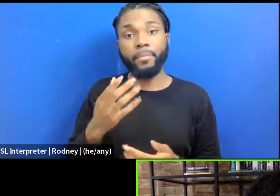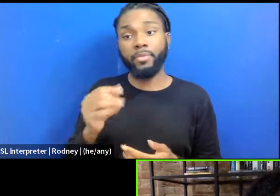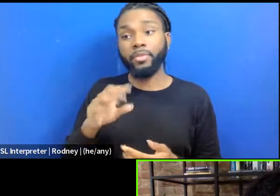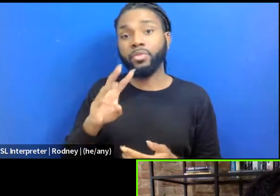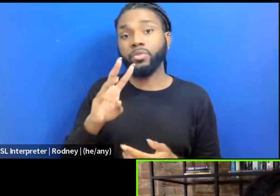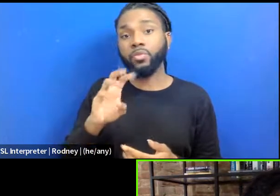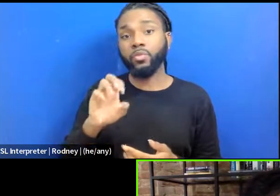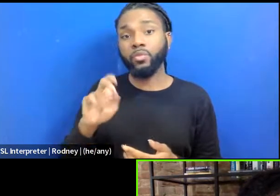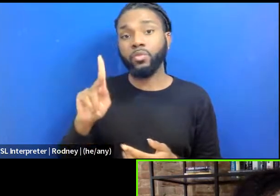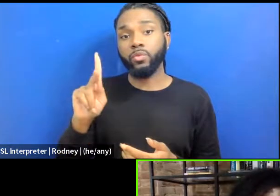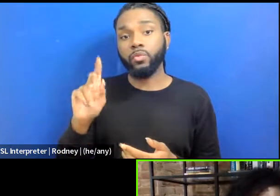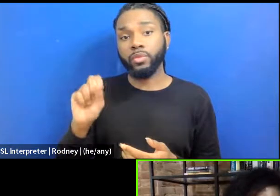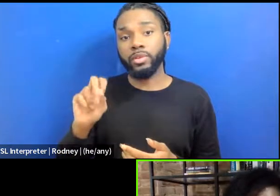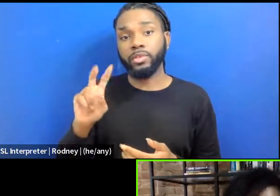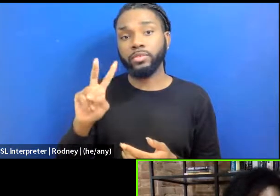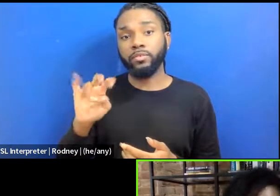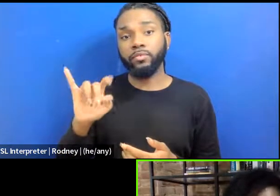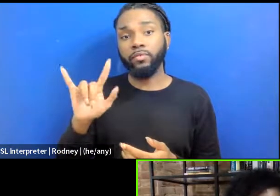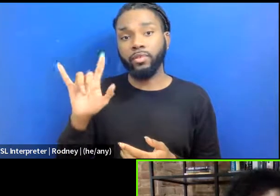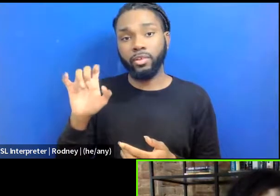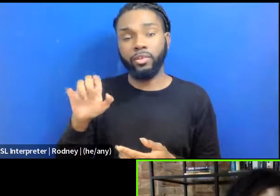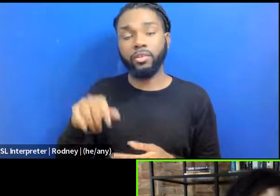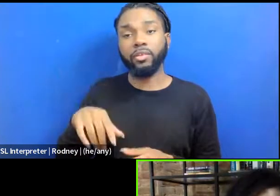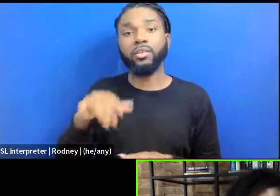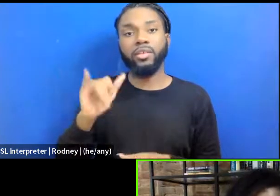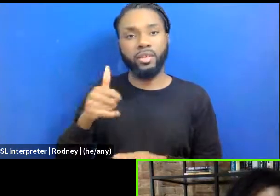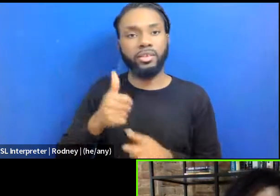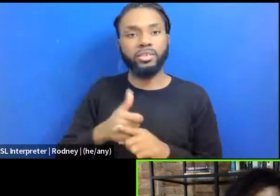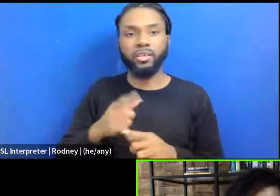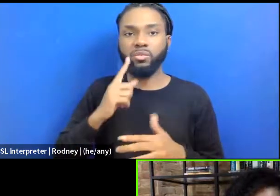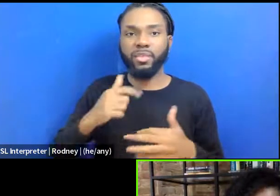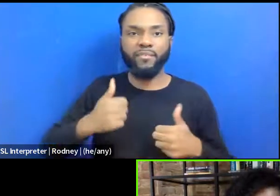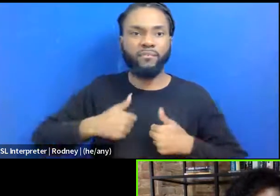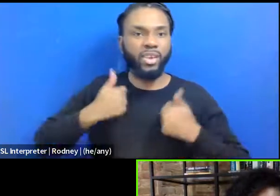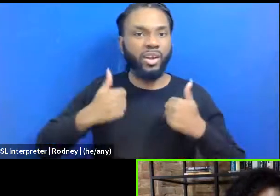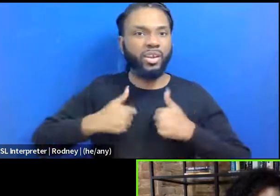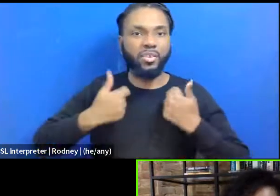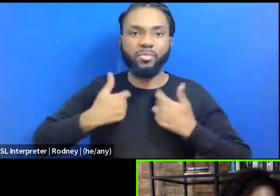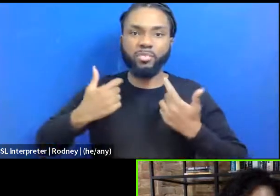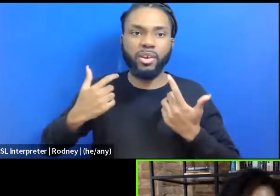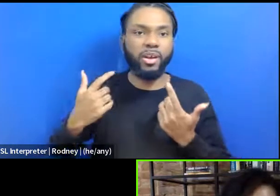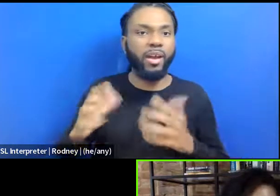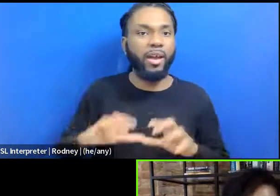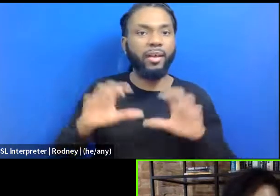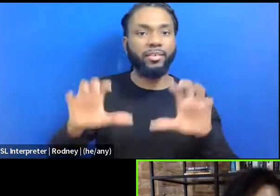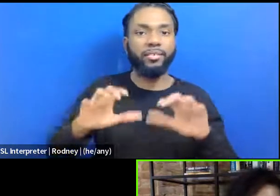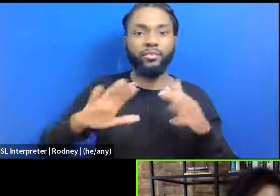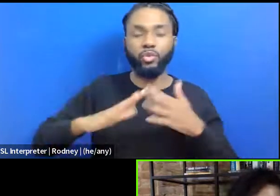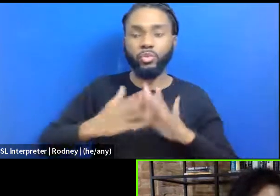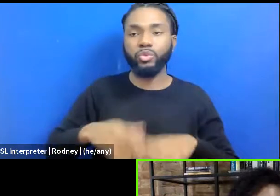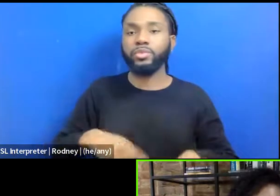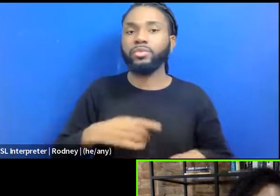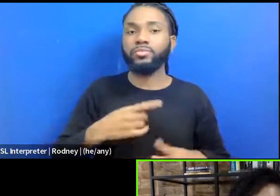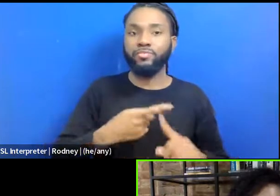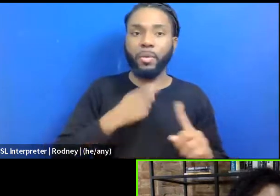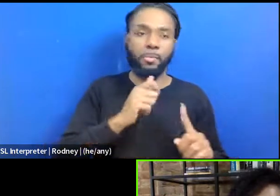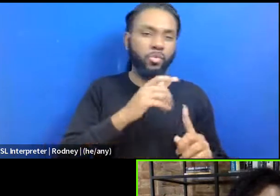Weeksville sort of was a vibrant, active community from the early 19,